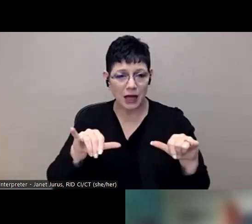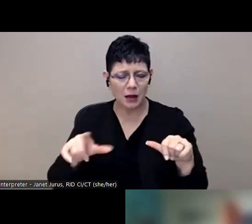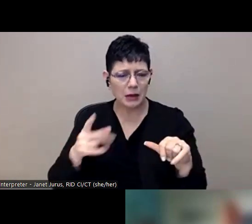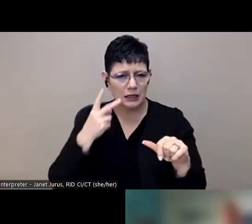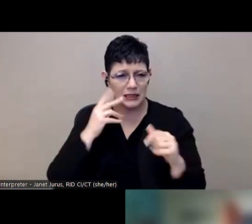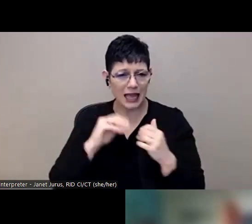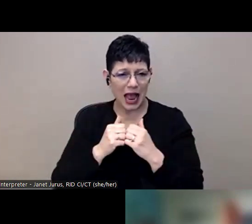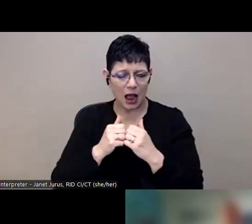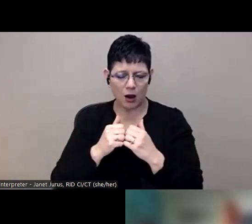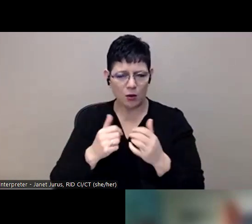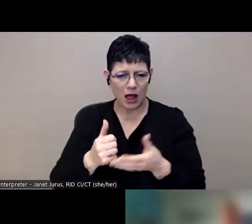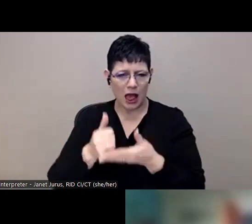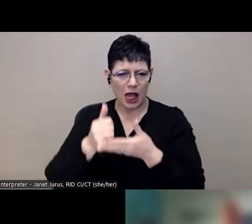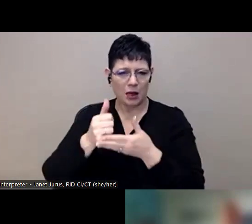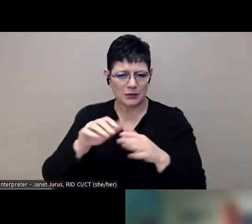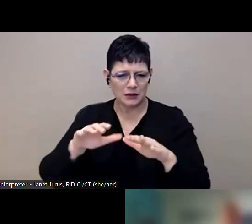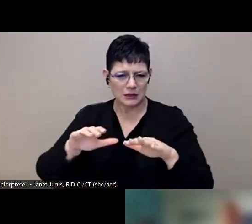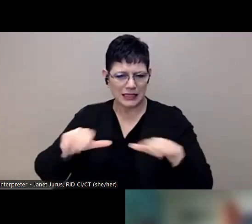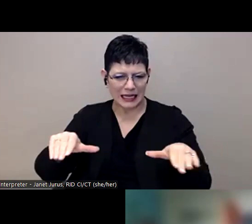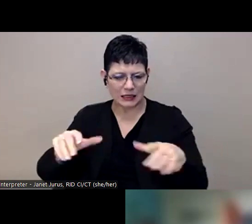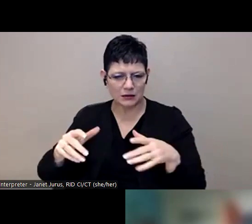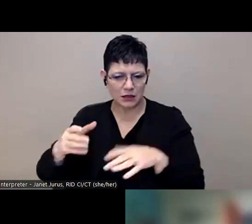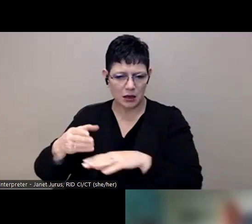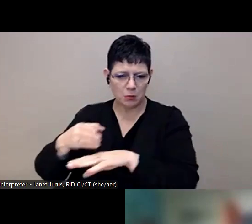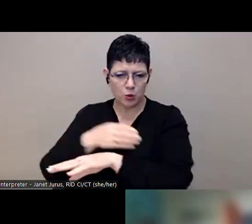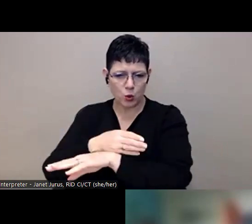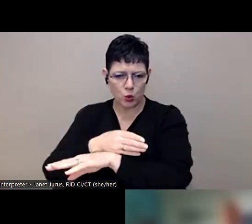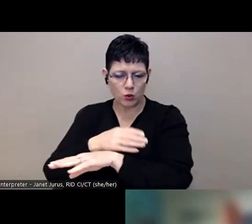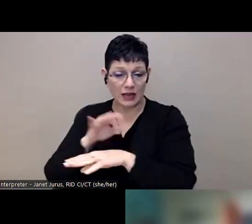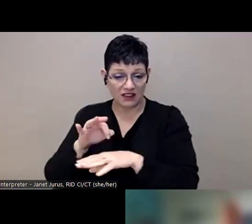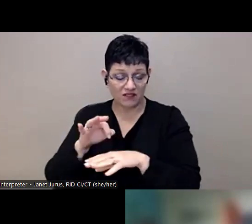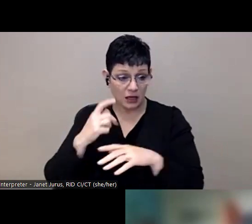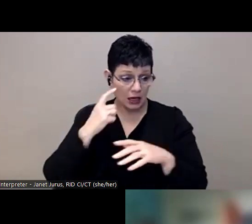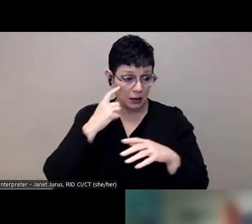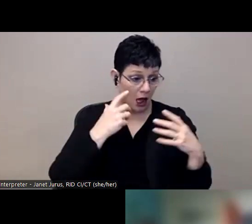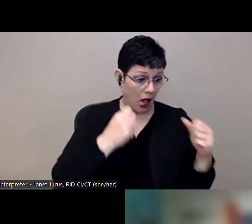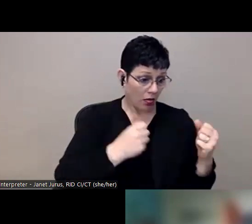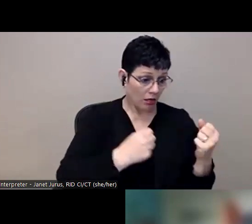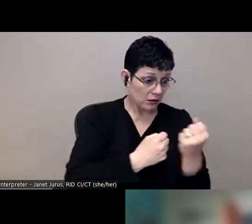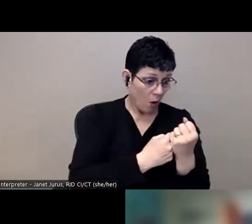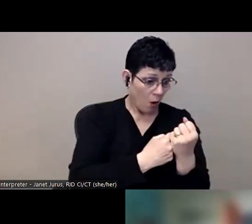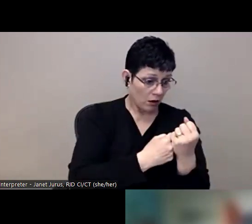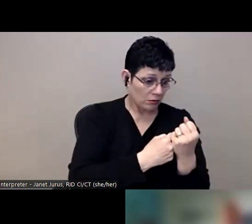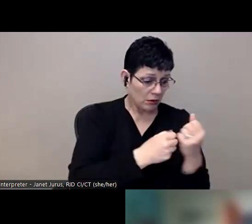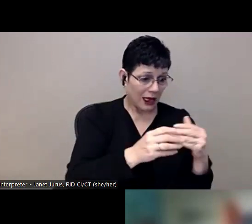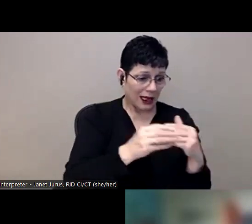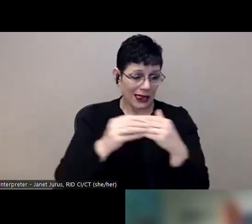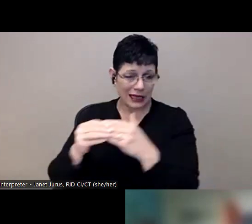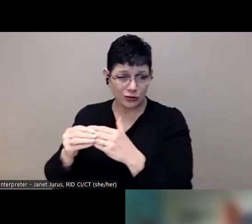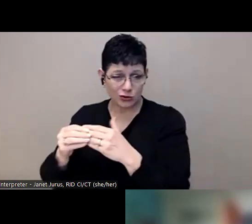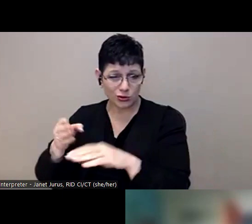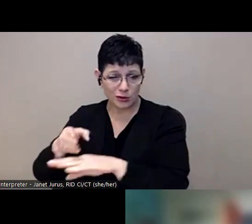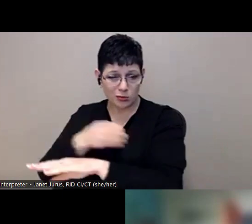engage in the academic side of things when their mental health needs are thought of and taken care of too. So, um,